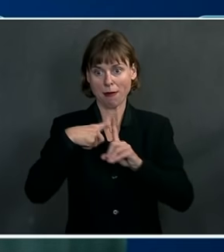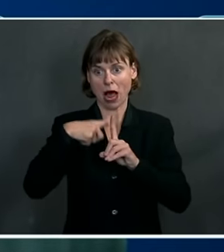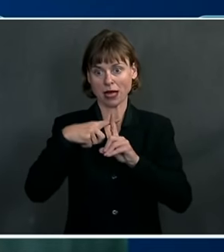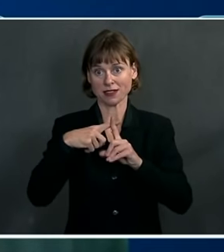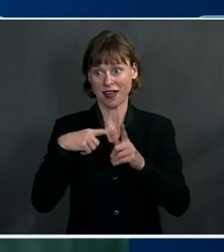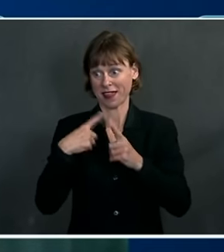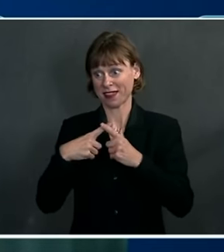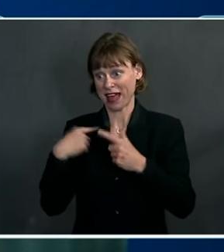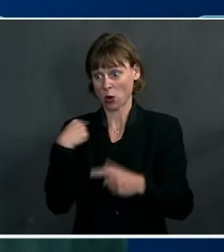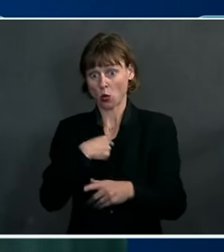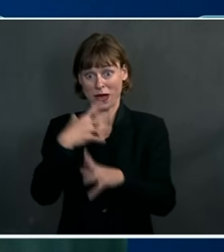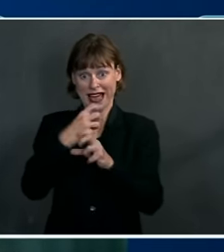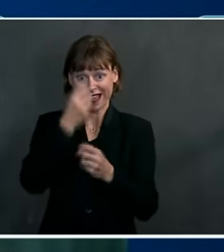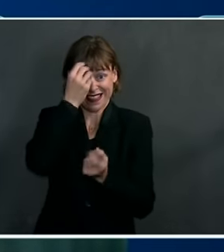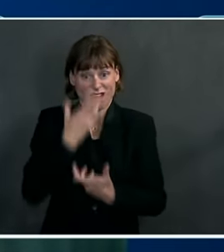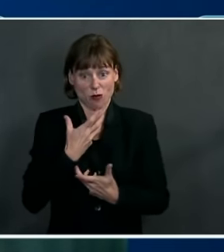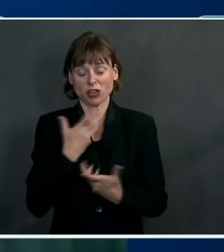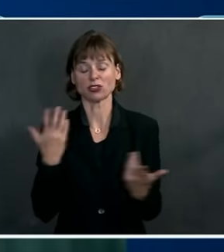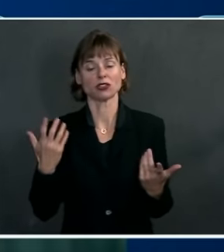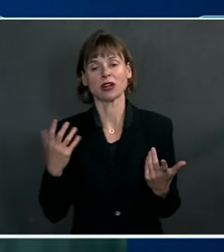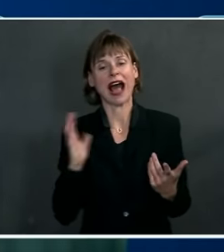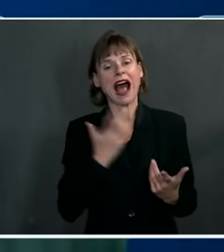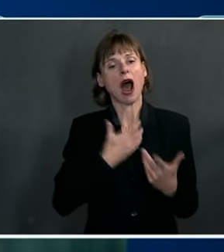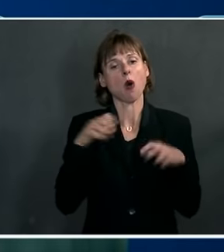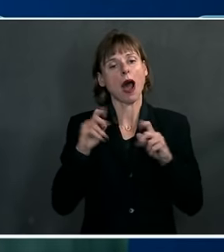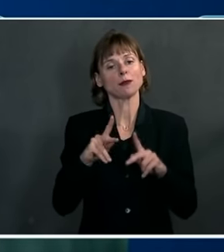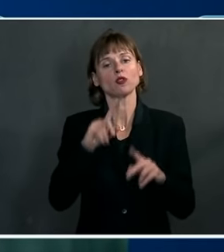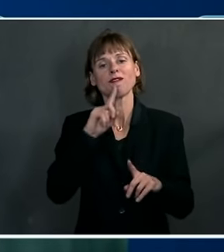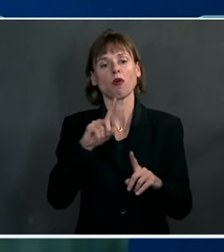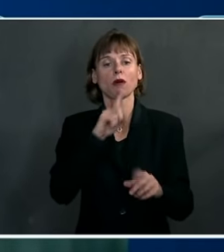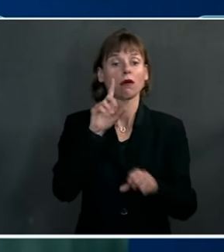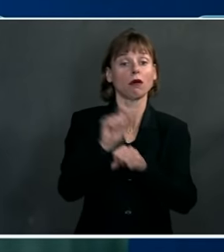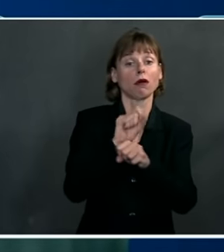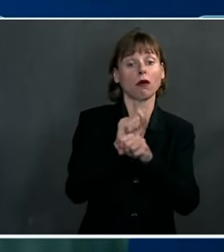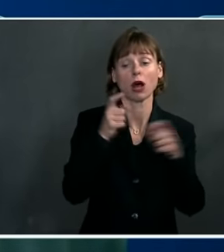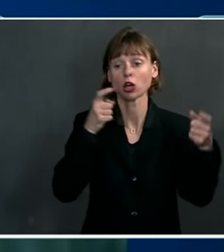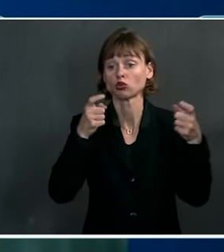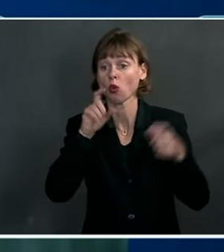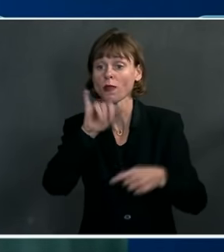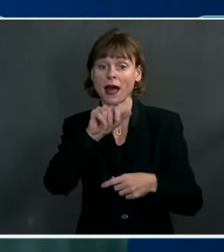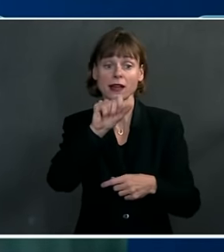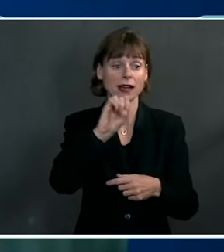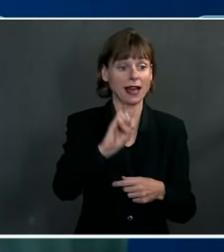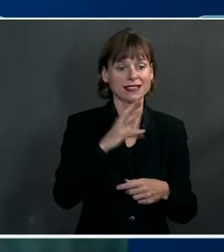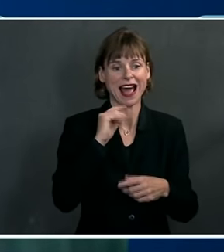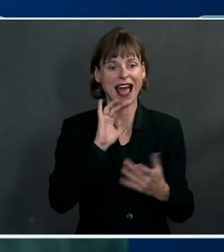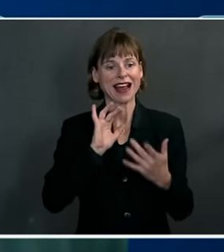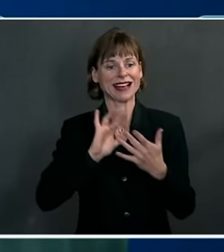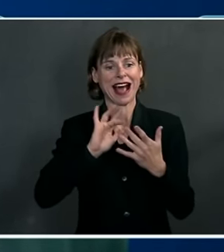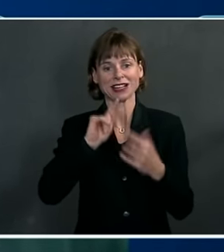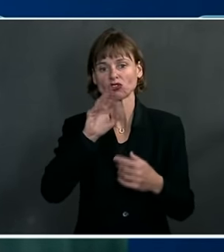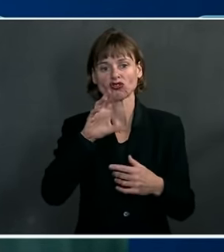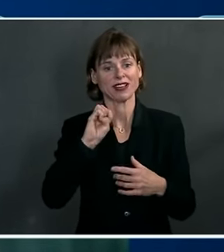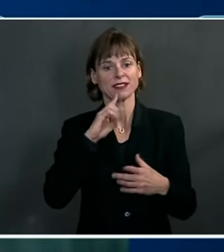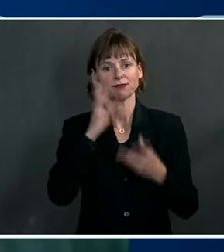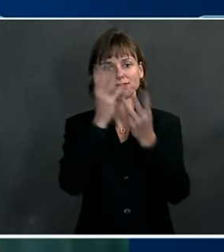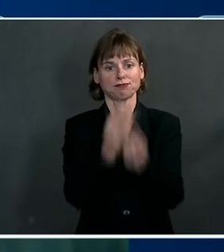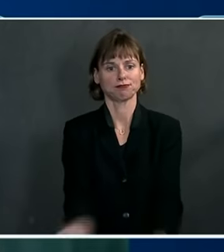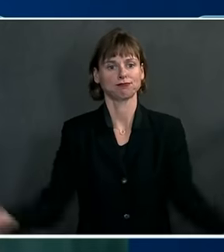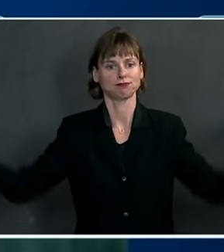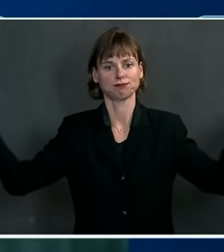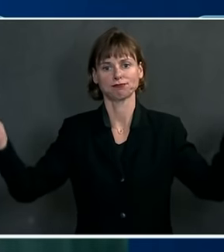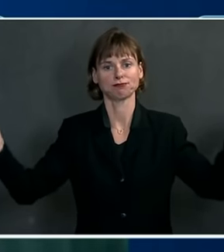sequence, our opportunity for doing real case control and contact tracing is largely gone.